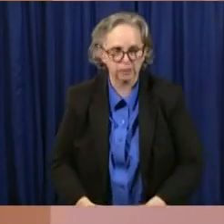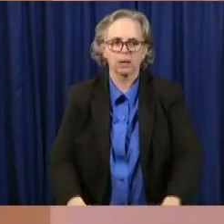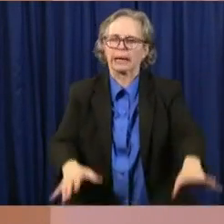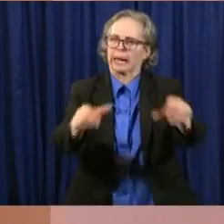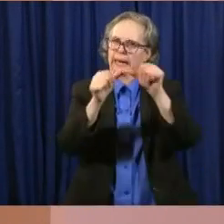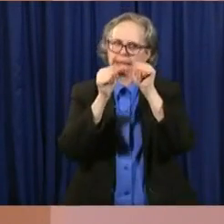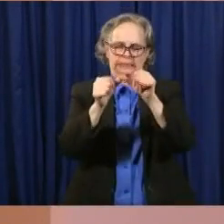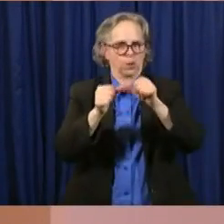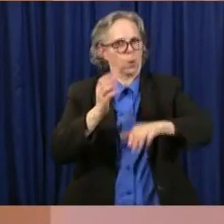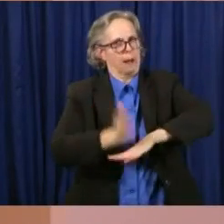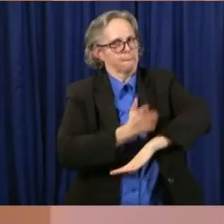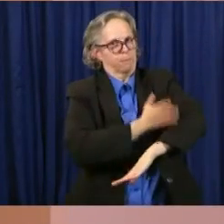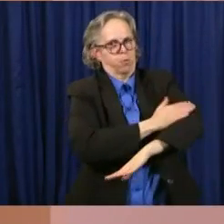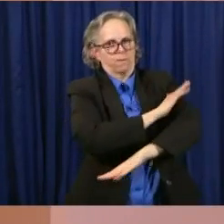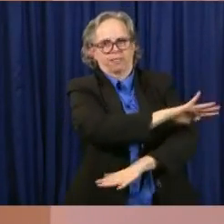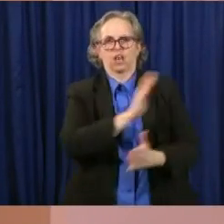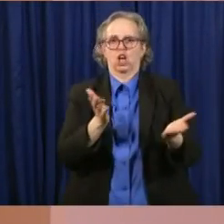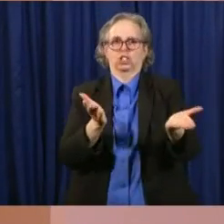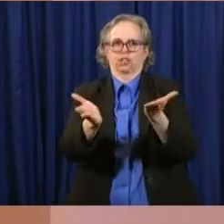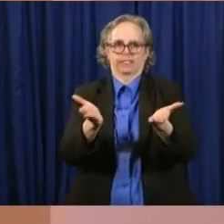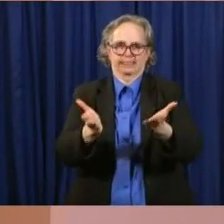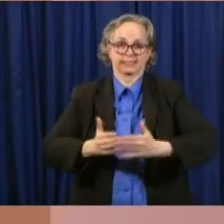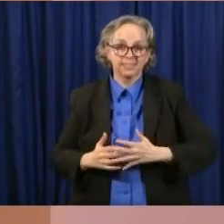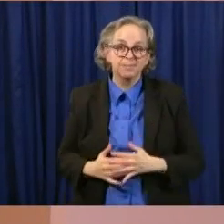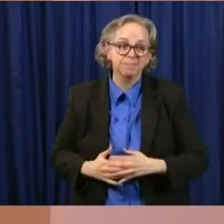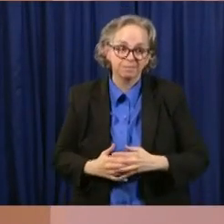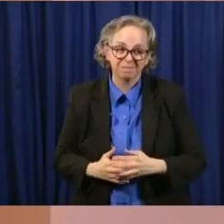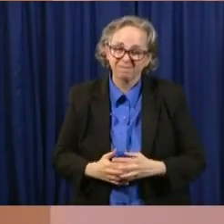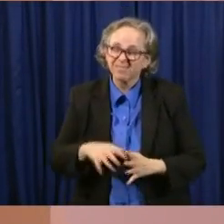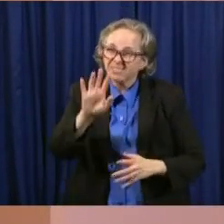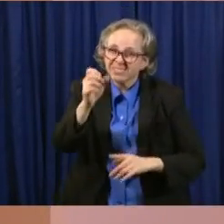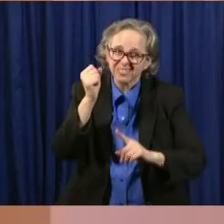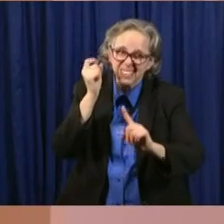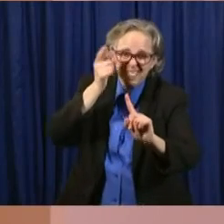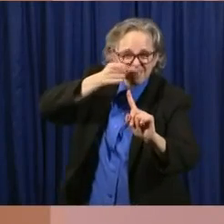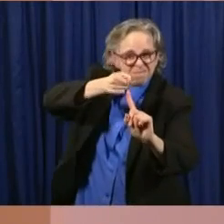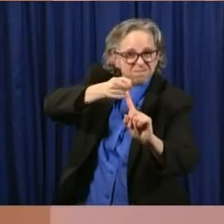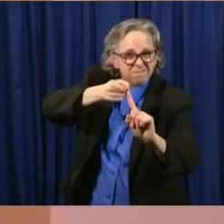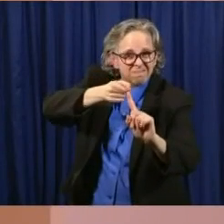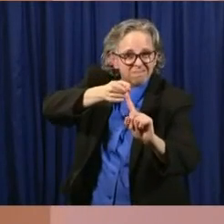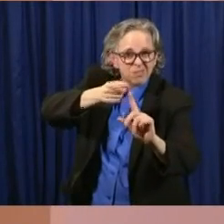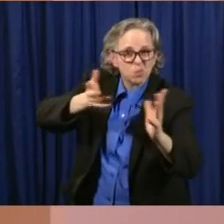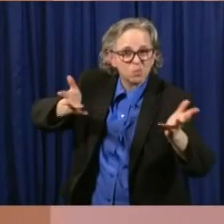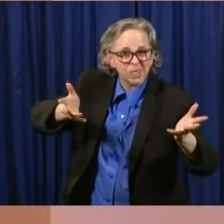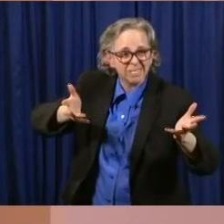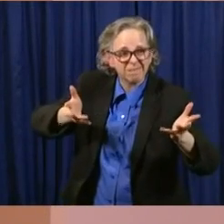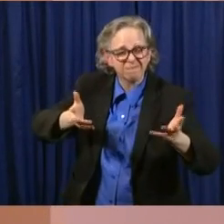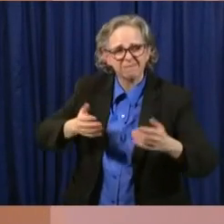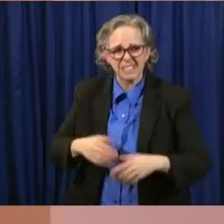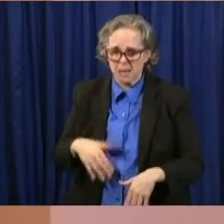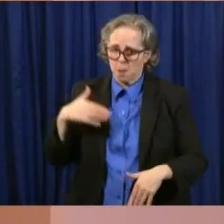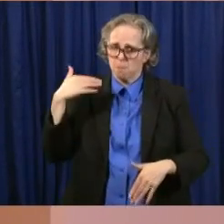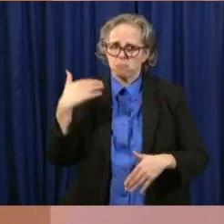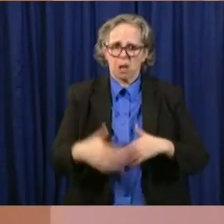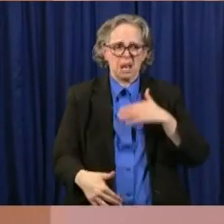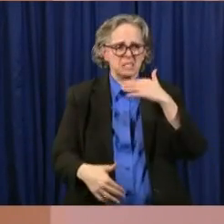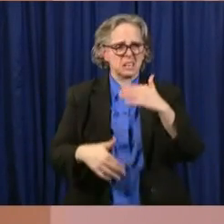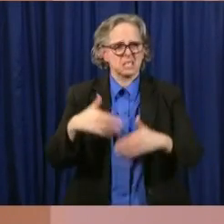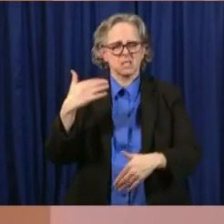this. But the bottom line is that this process will not stop improving until everybody is served, uh,